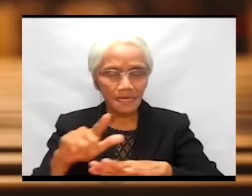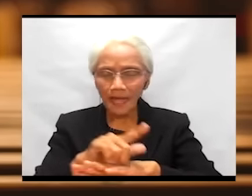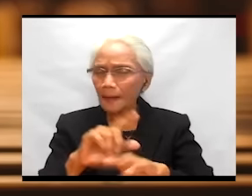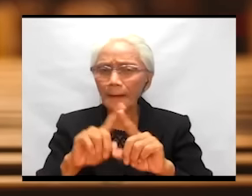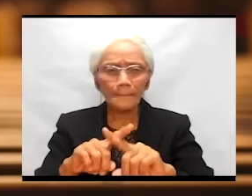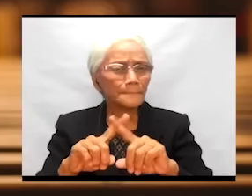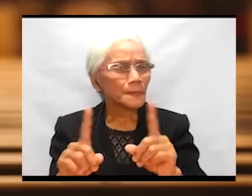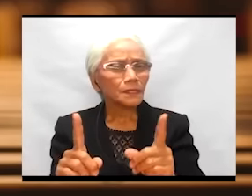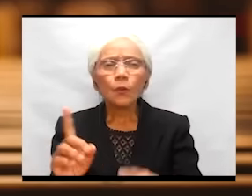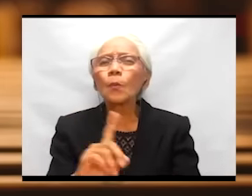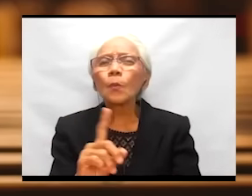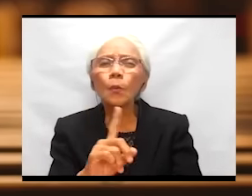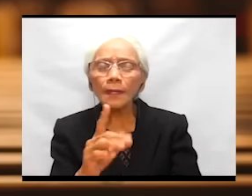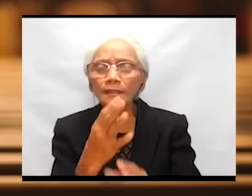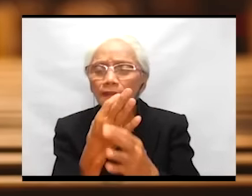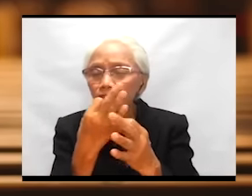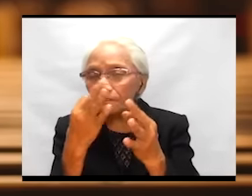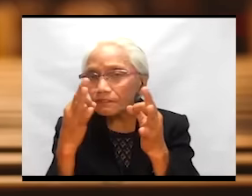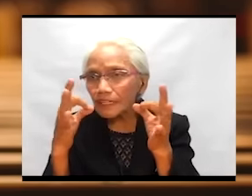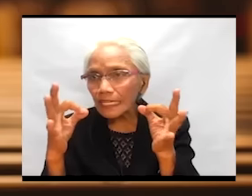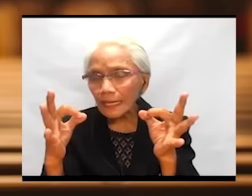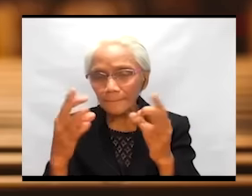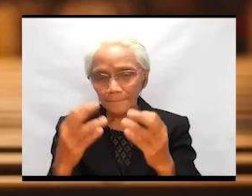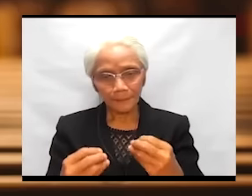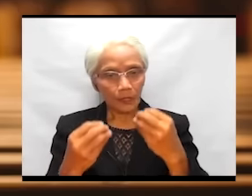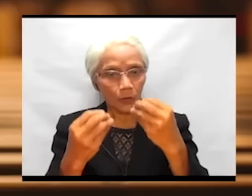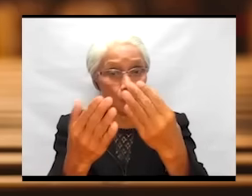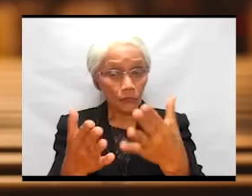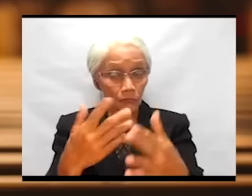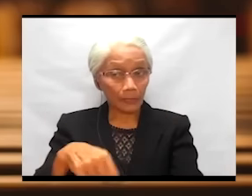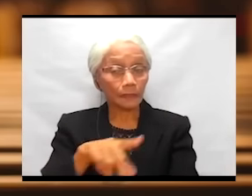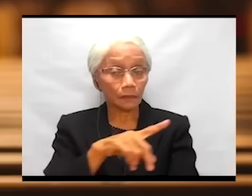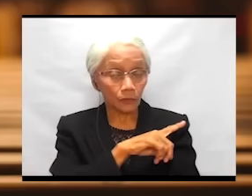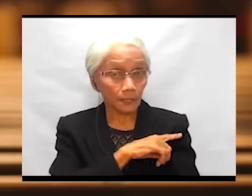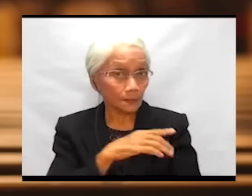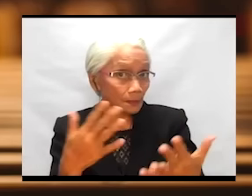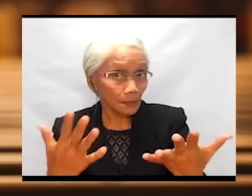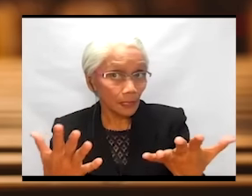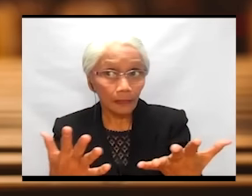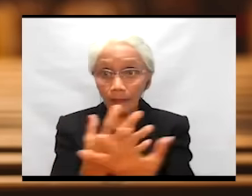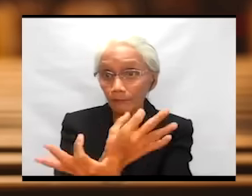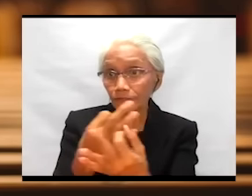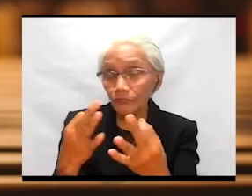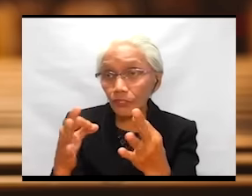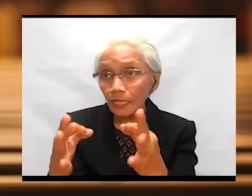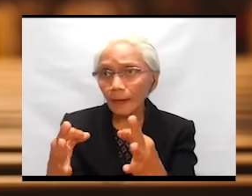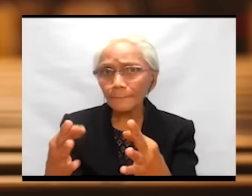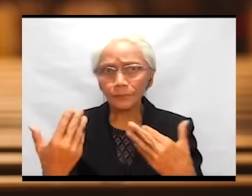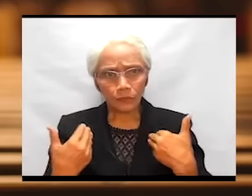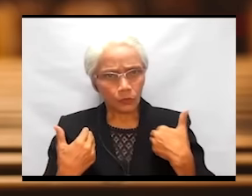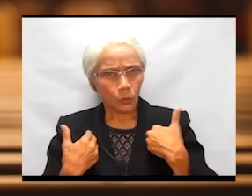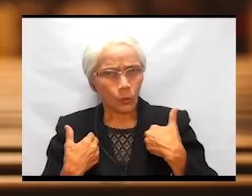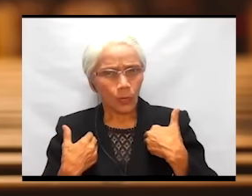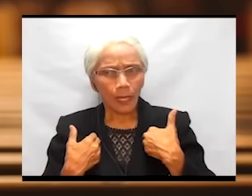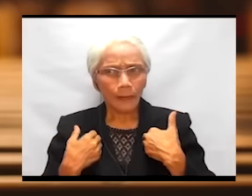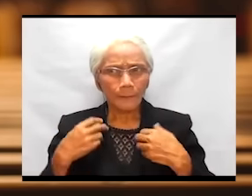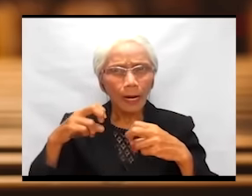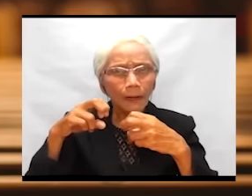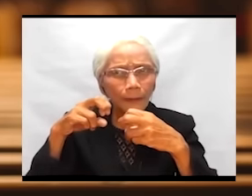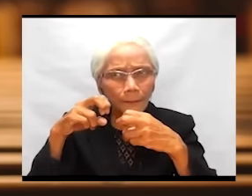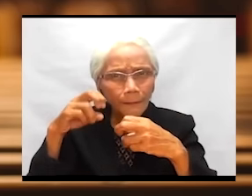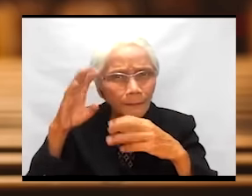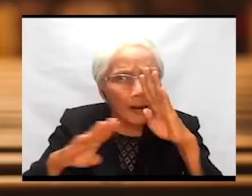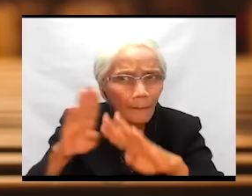what freedom does God offer to us? Is it the freedom to have a